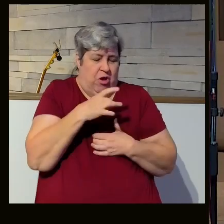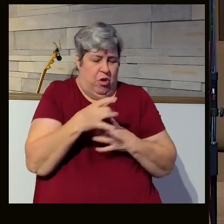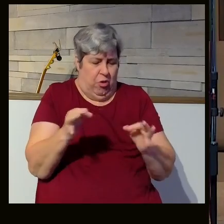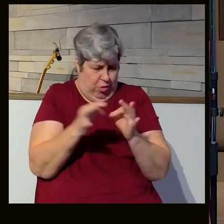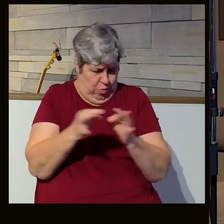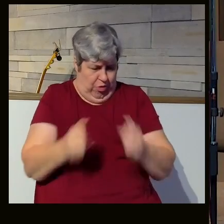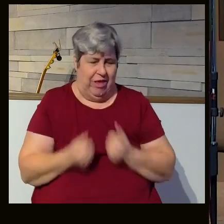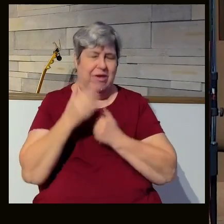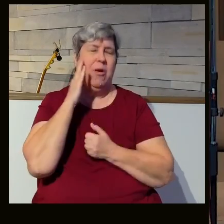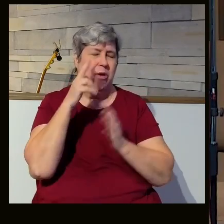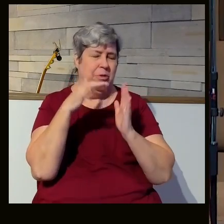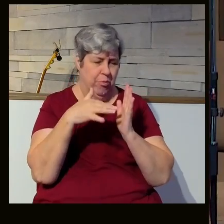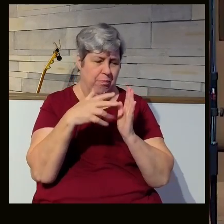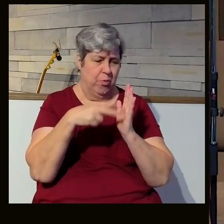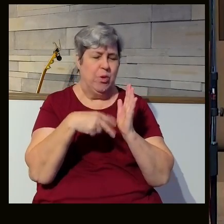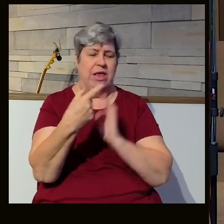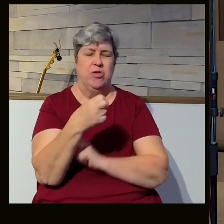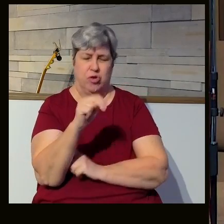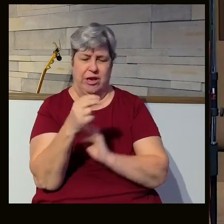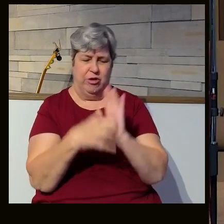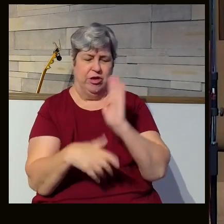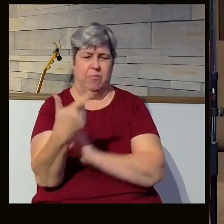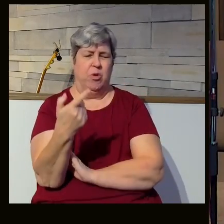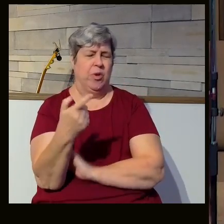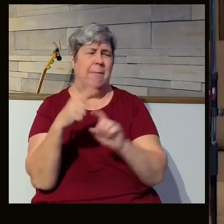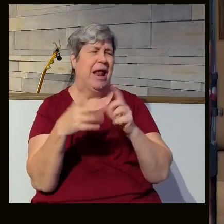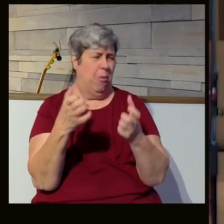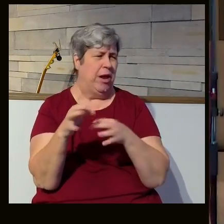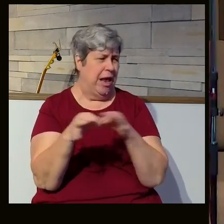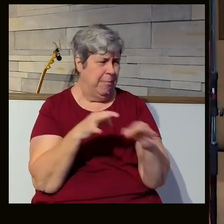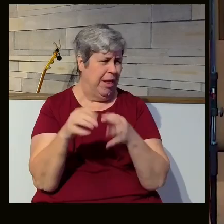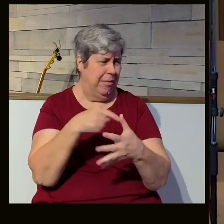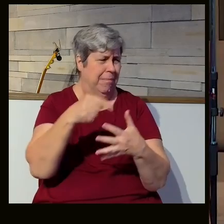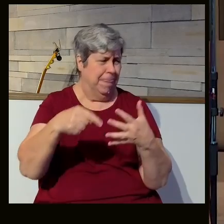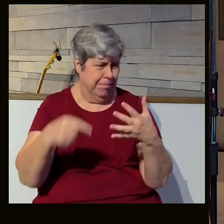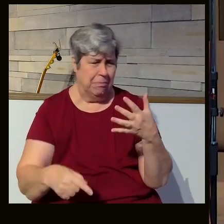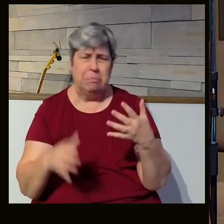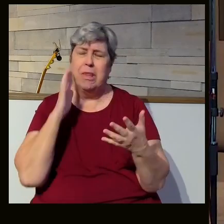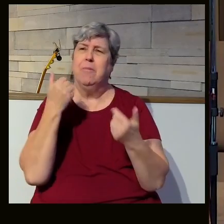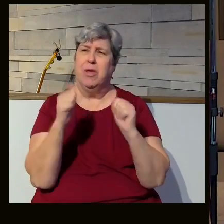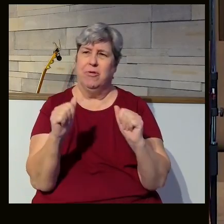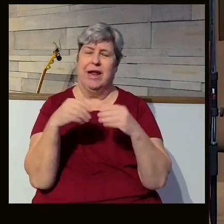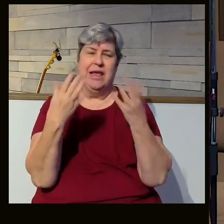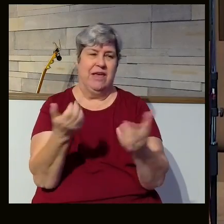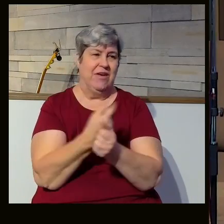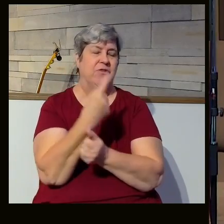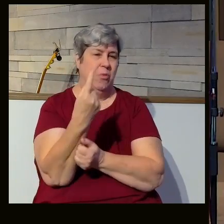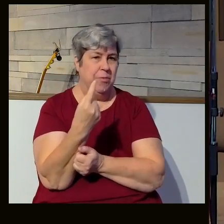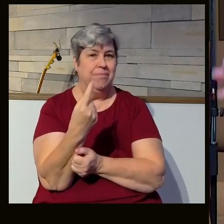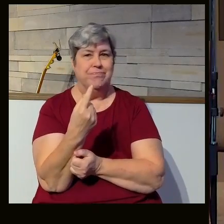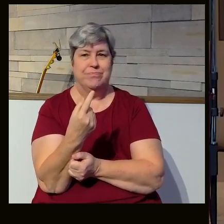living. We're going to be in Genesis chapter 21, and I'm going to just quickly tell you where I'm going to be. I'm going to try to give everybody